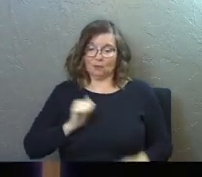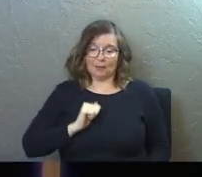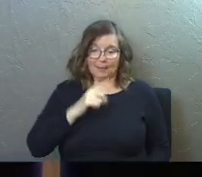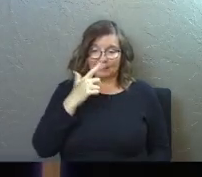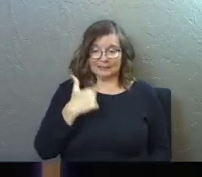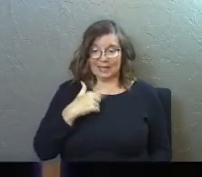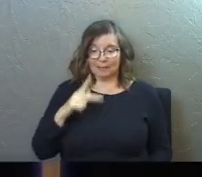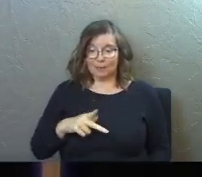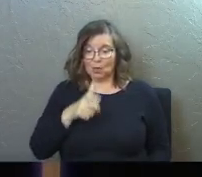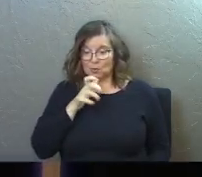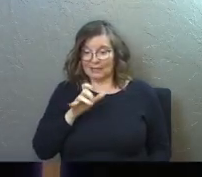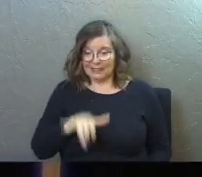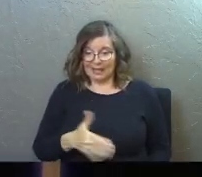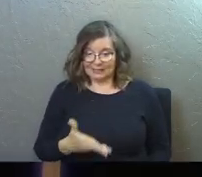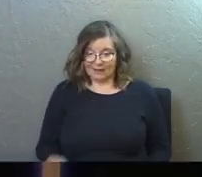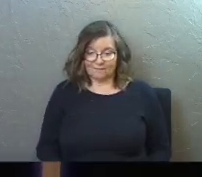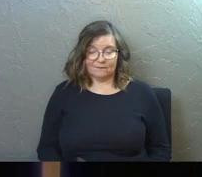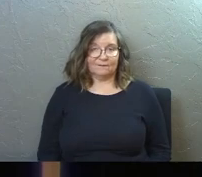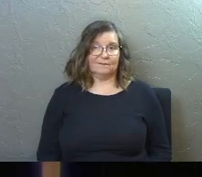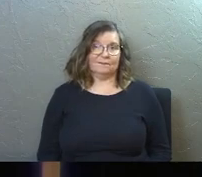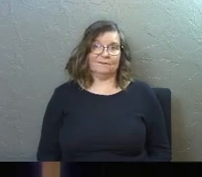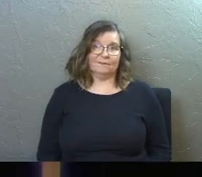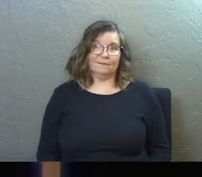myself because I'm the person who did that stuff.